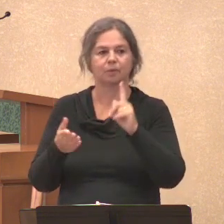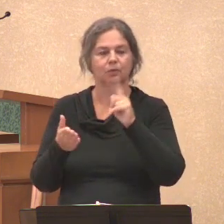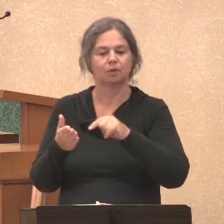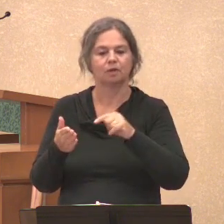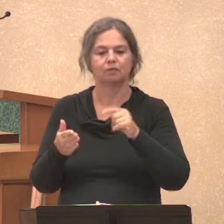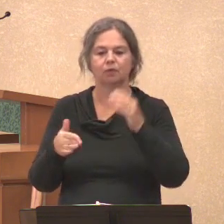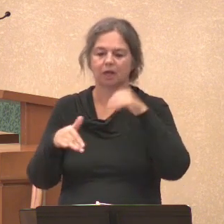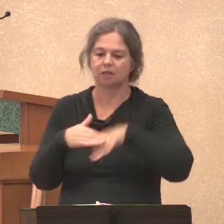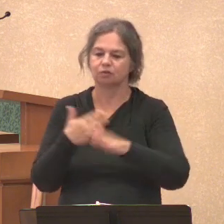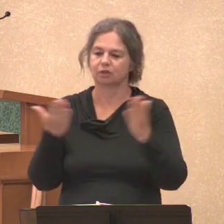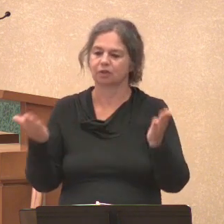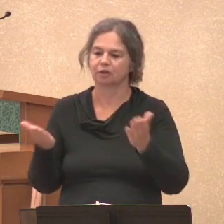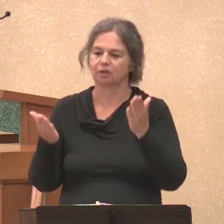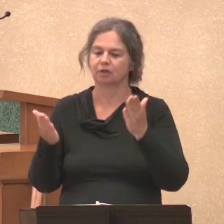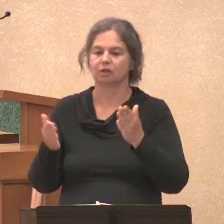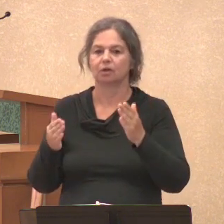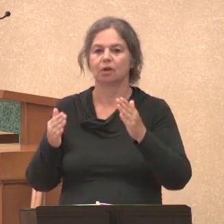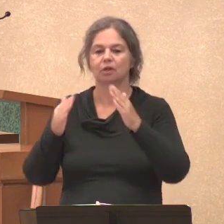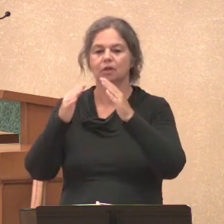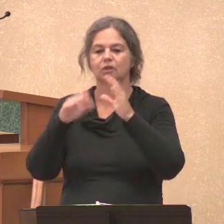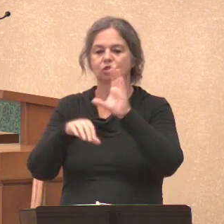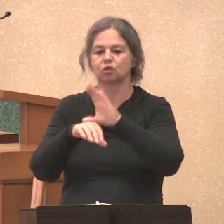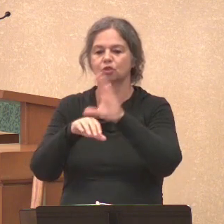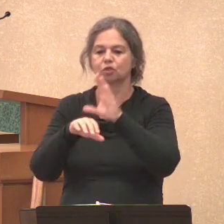space or go around our building that you love?